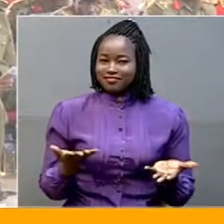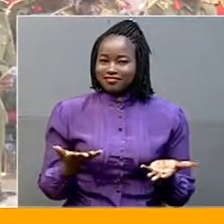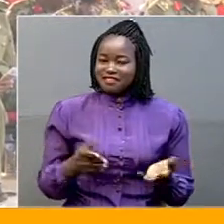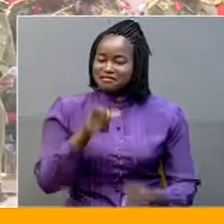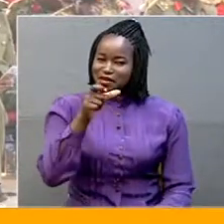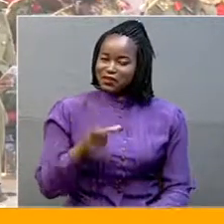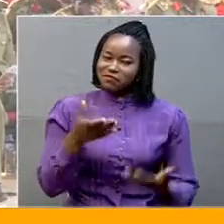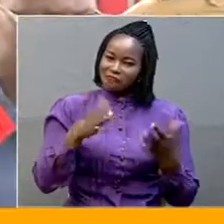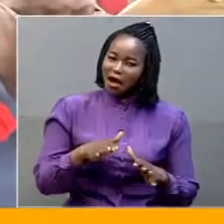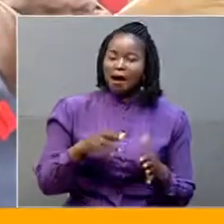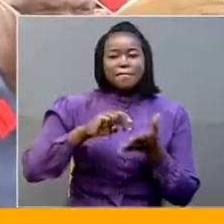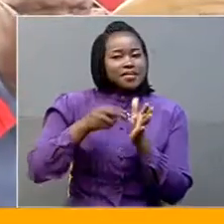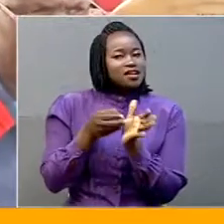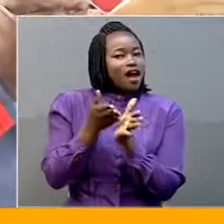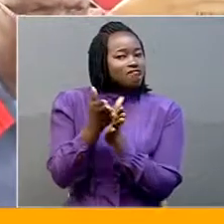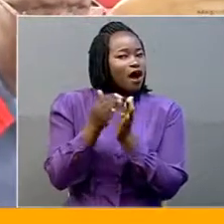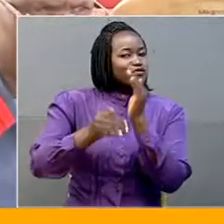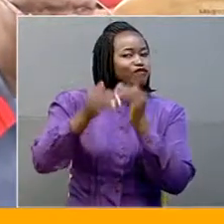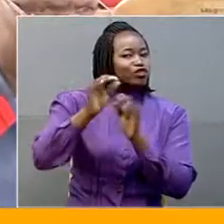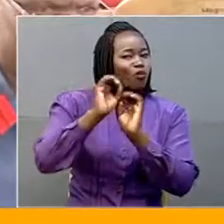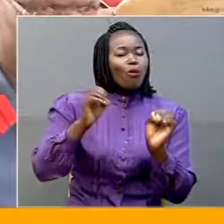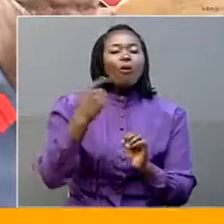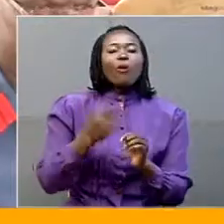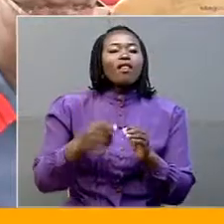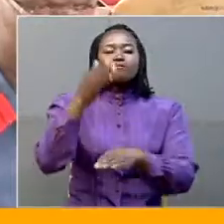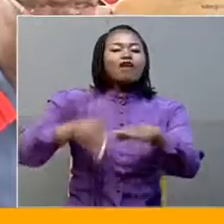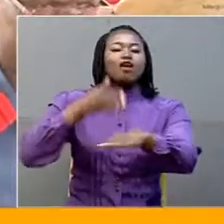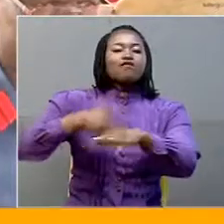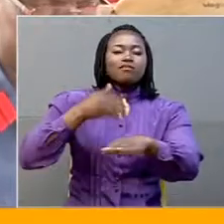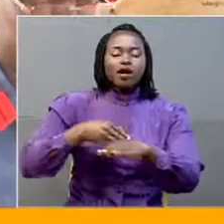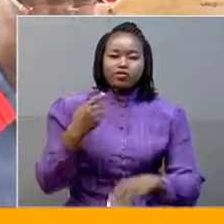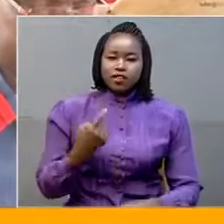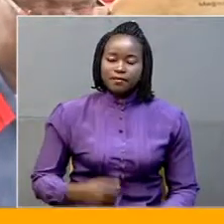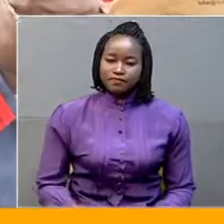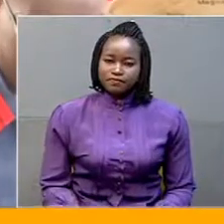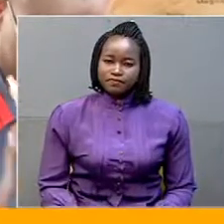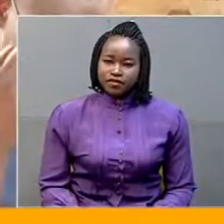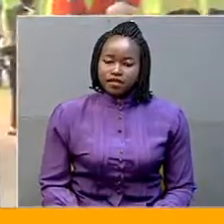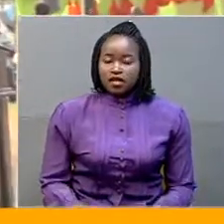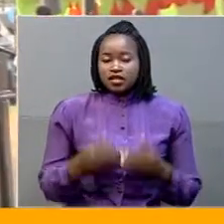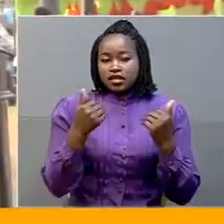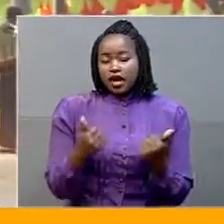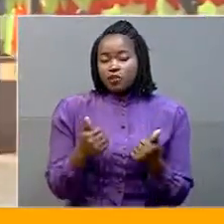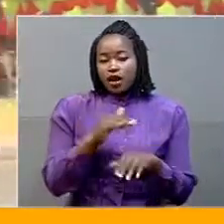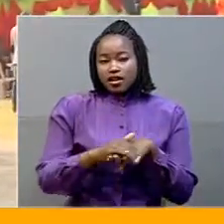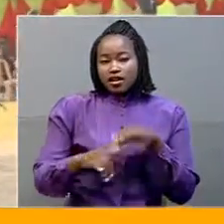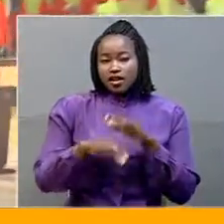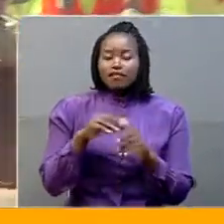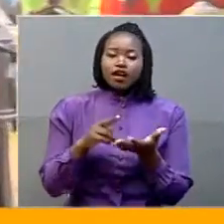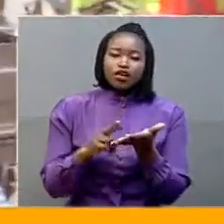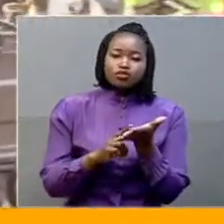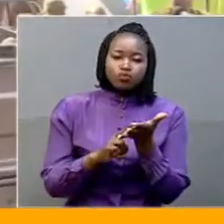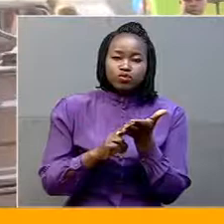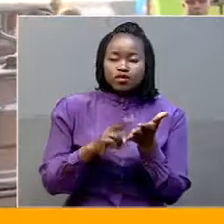then you are no longer a surgeon you are a butcher we use violence but the violence we